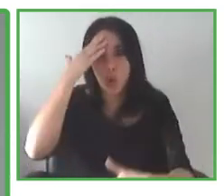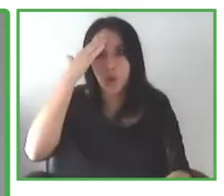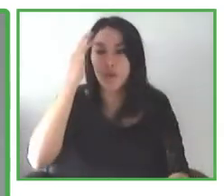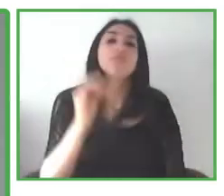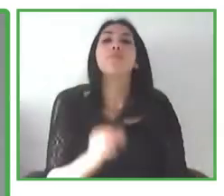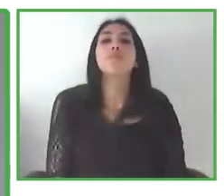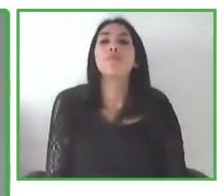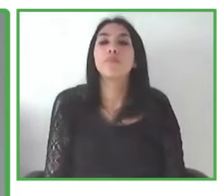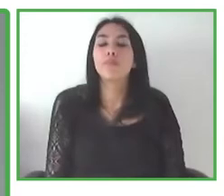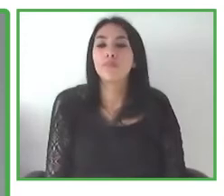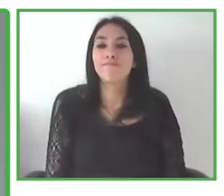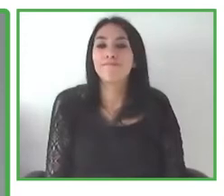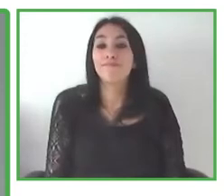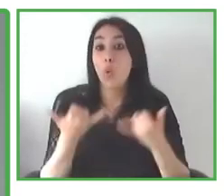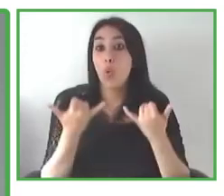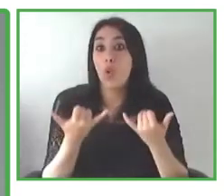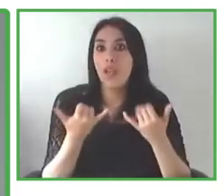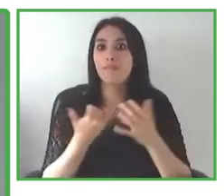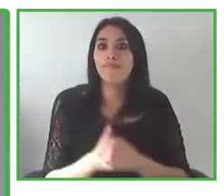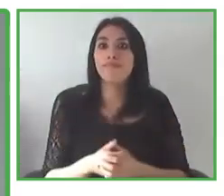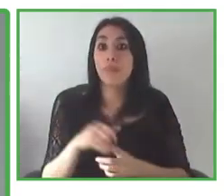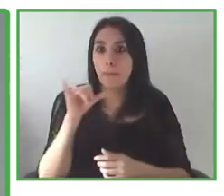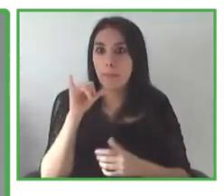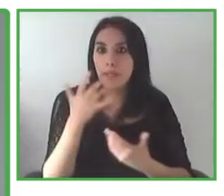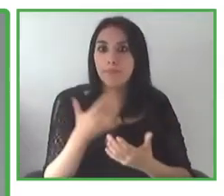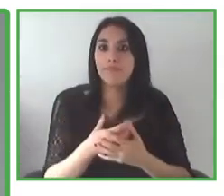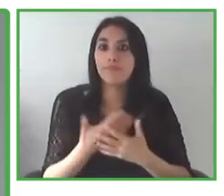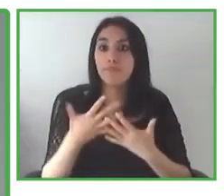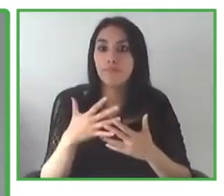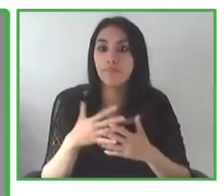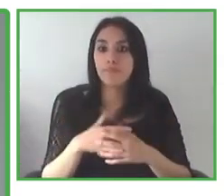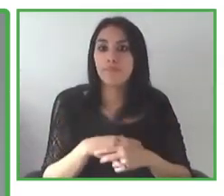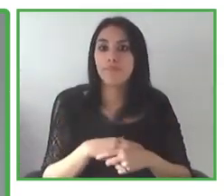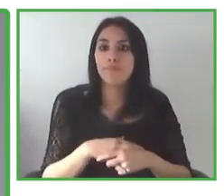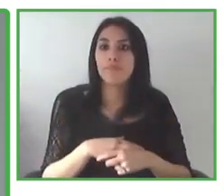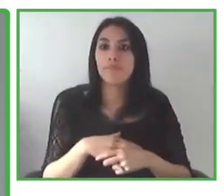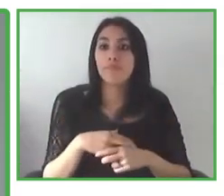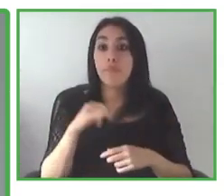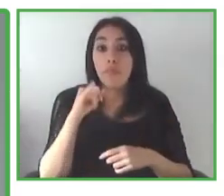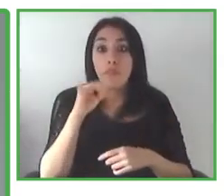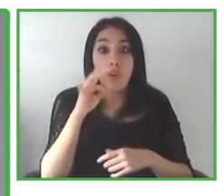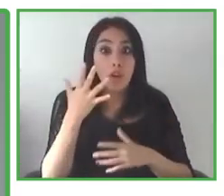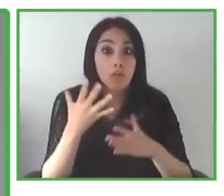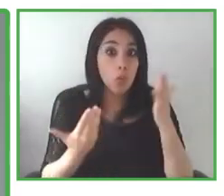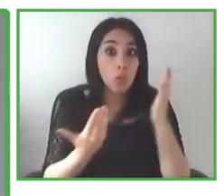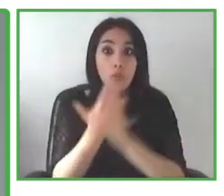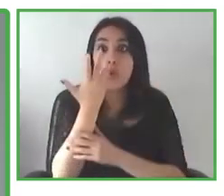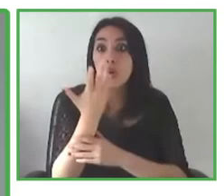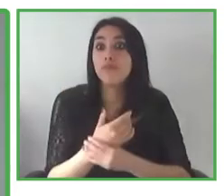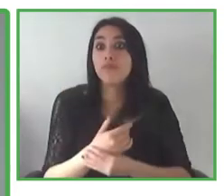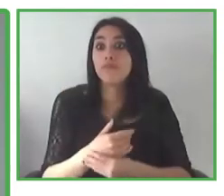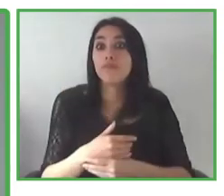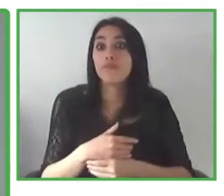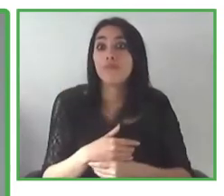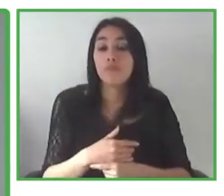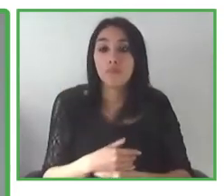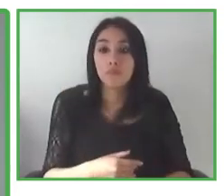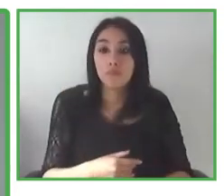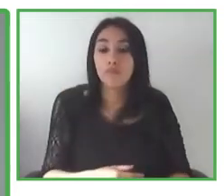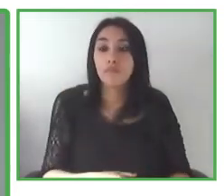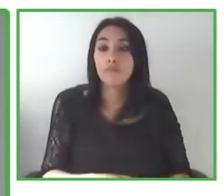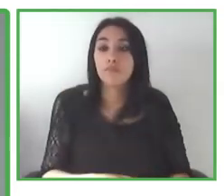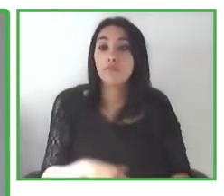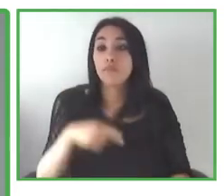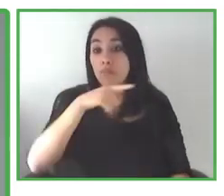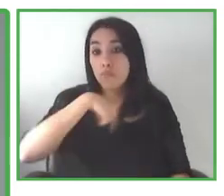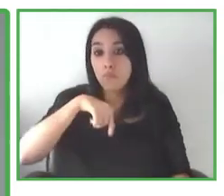will join us in the next hours are those that have already been presented at the Zero Project Conference in Vienna. These are 10